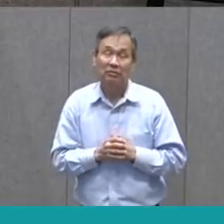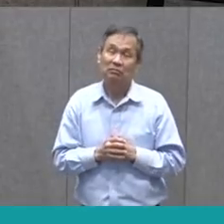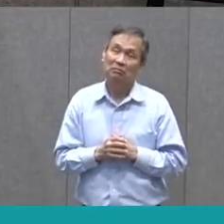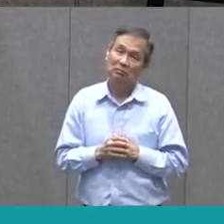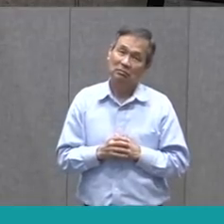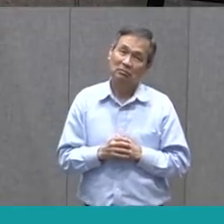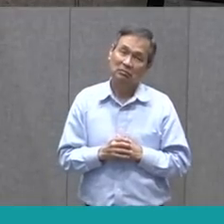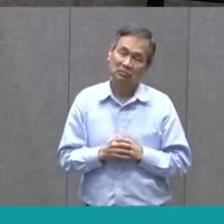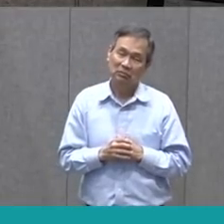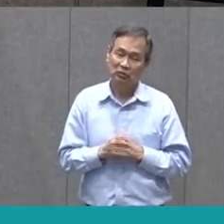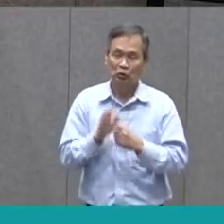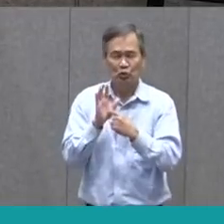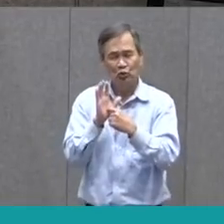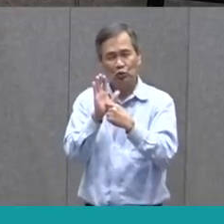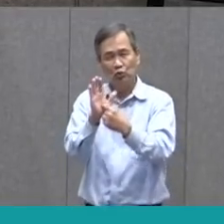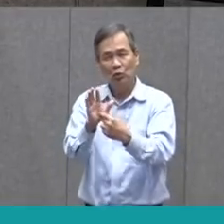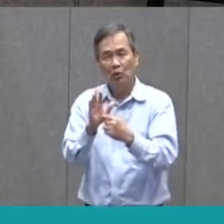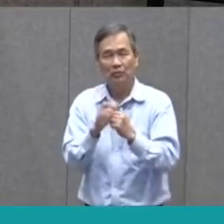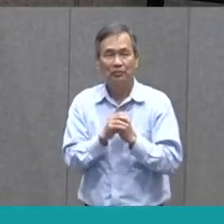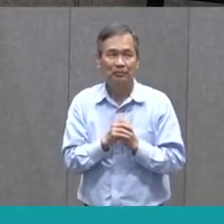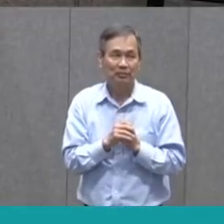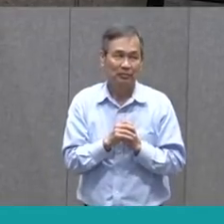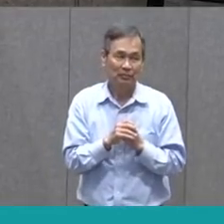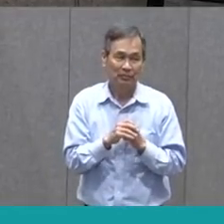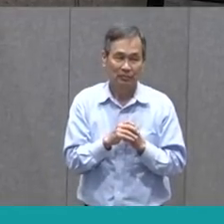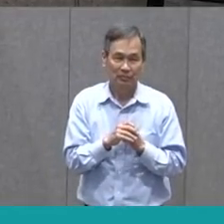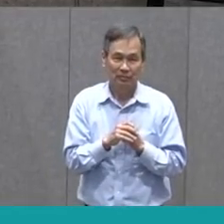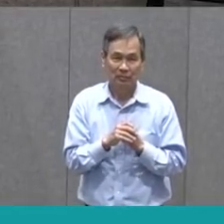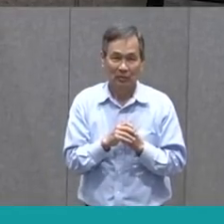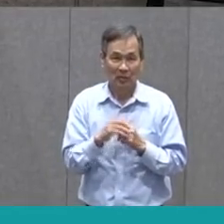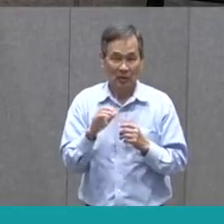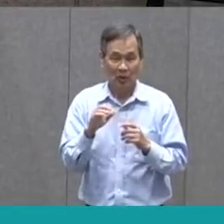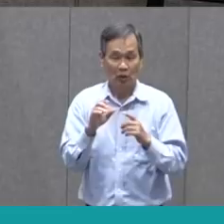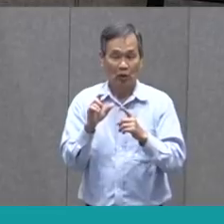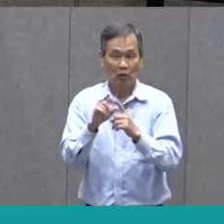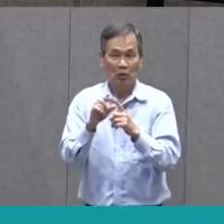that showed our word?